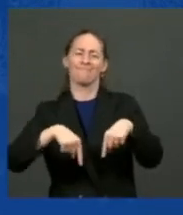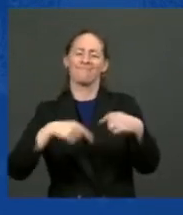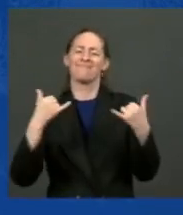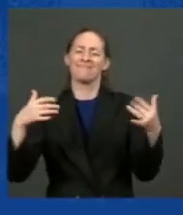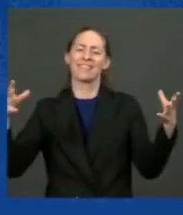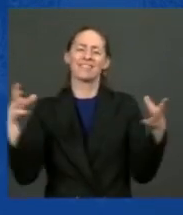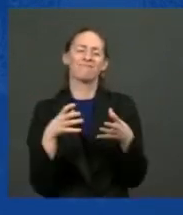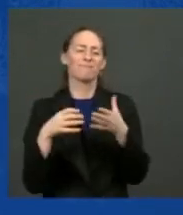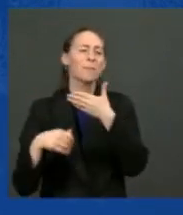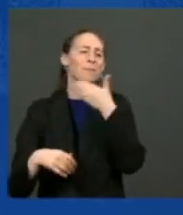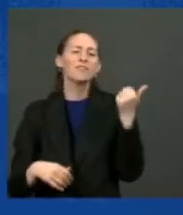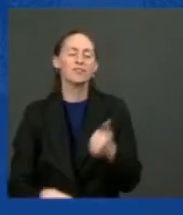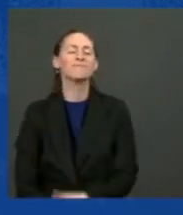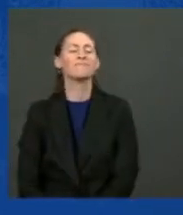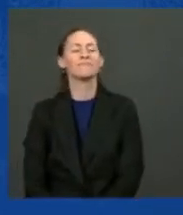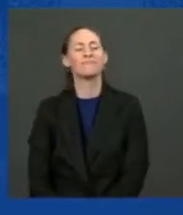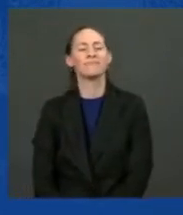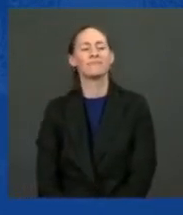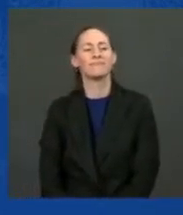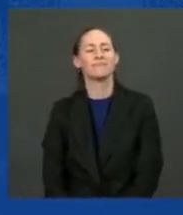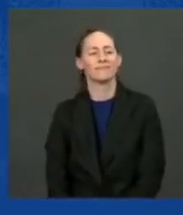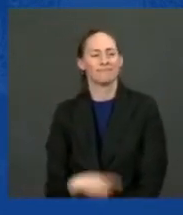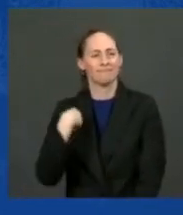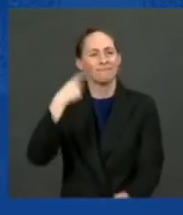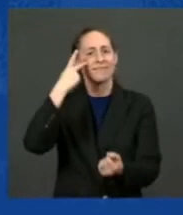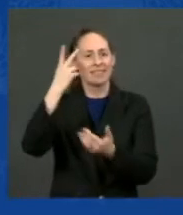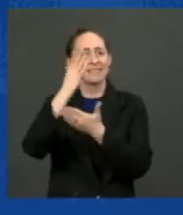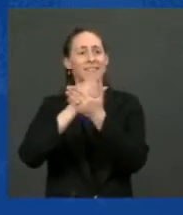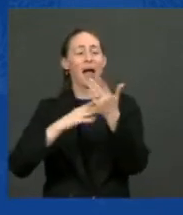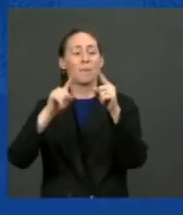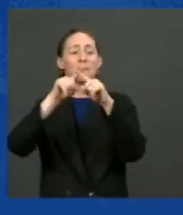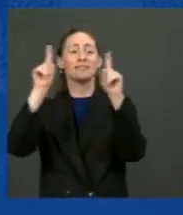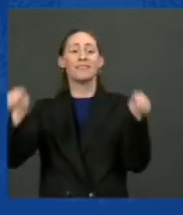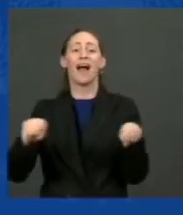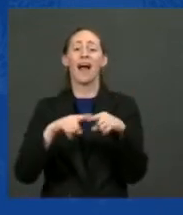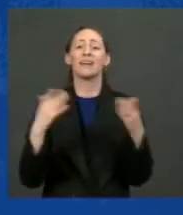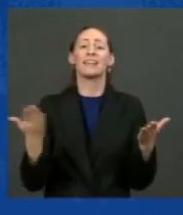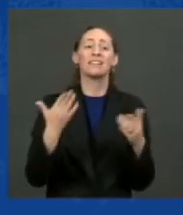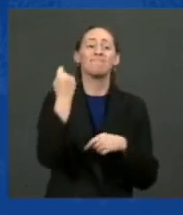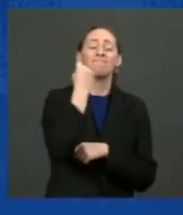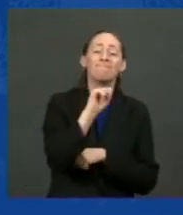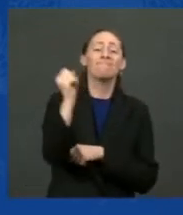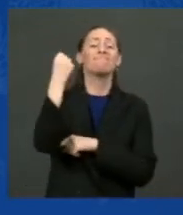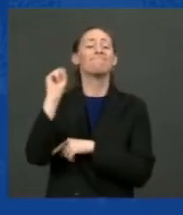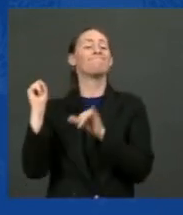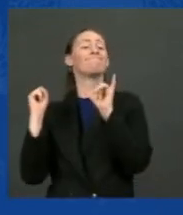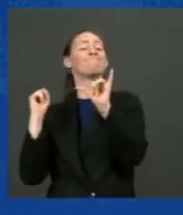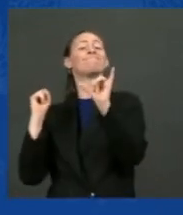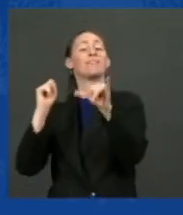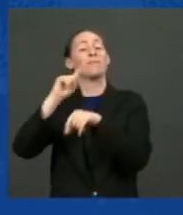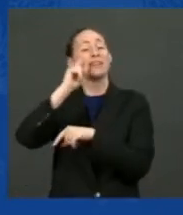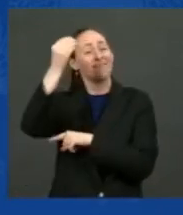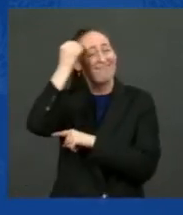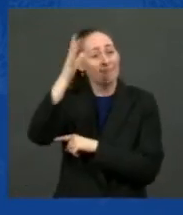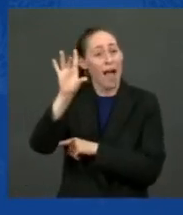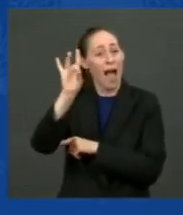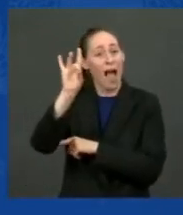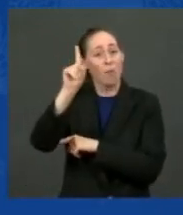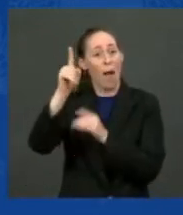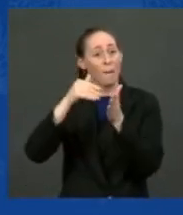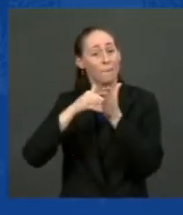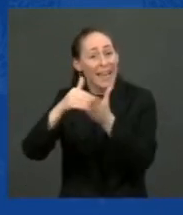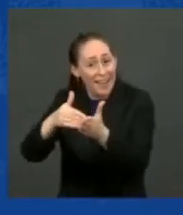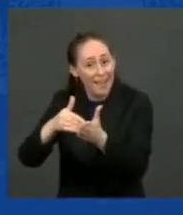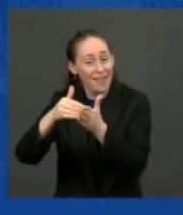notwithstanding some of the signs that I saw come, that's why 81 million Americans voted for me. The largest number.